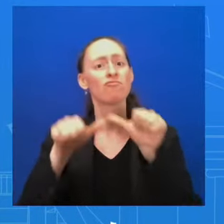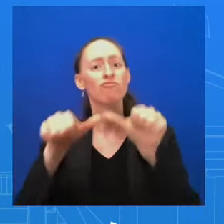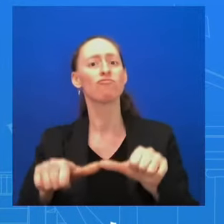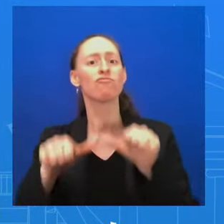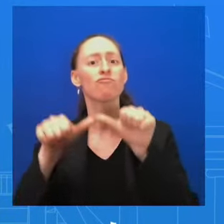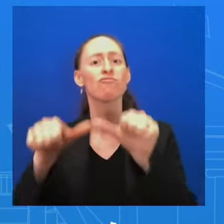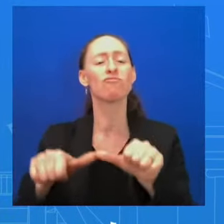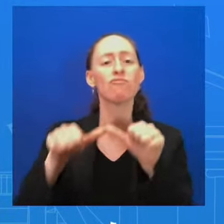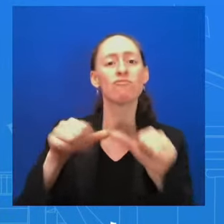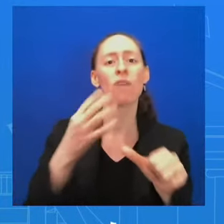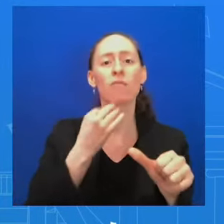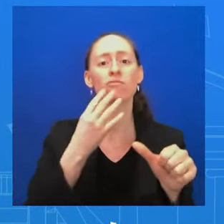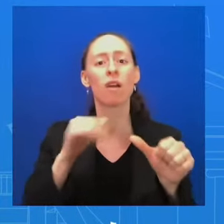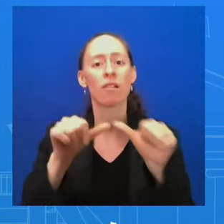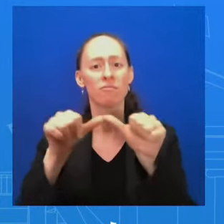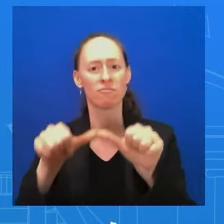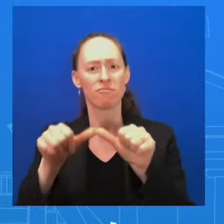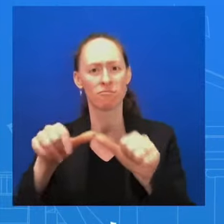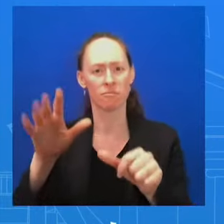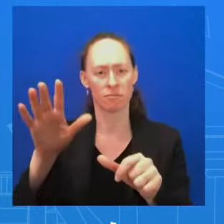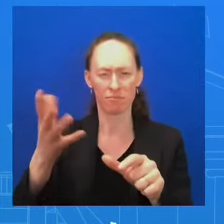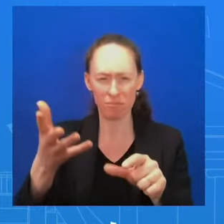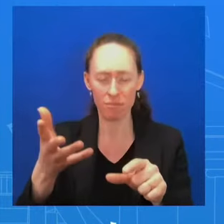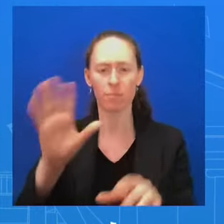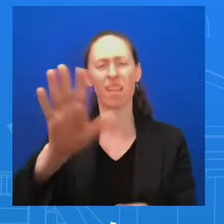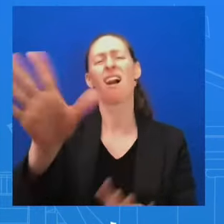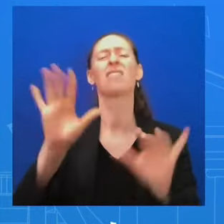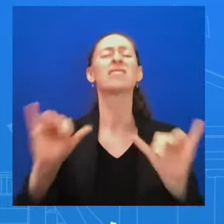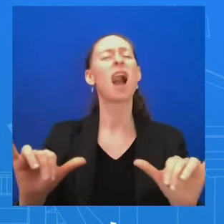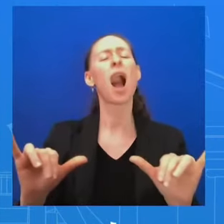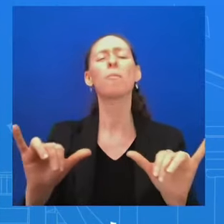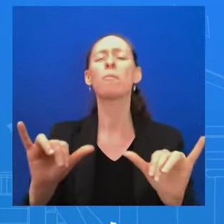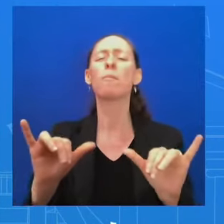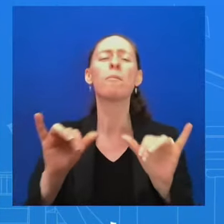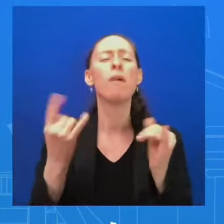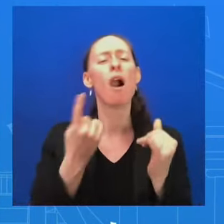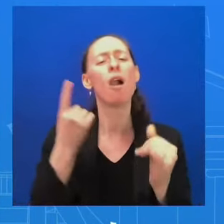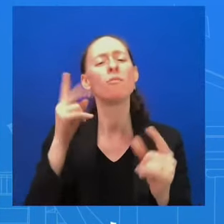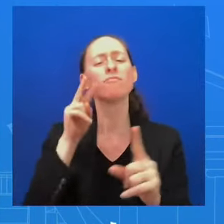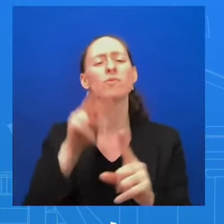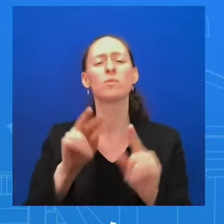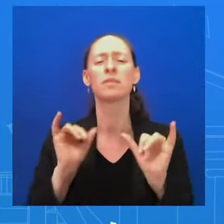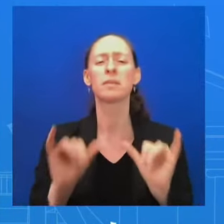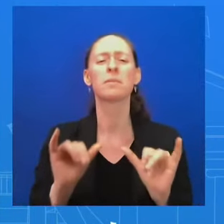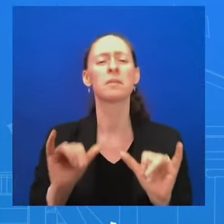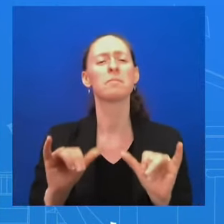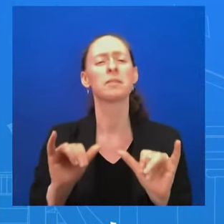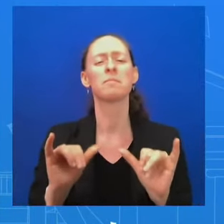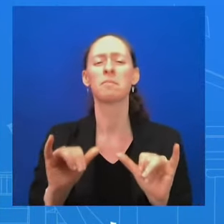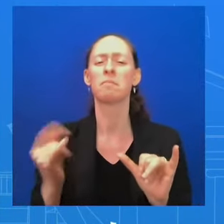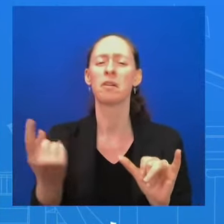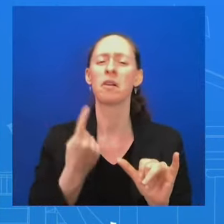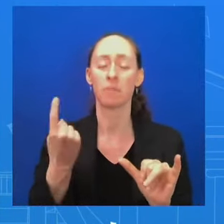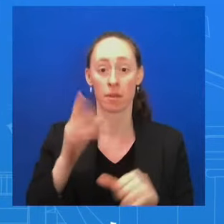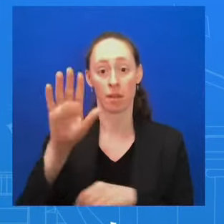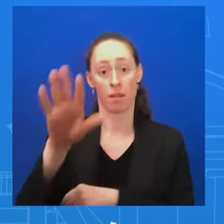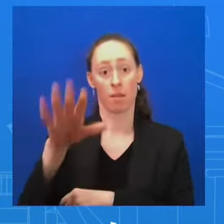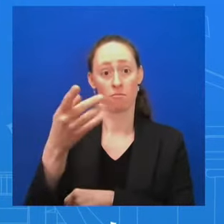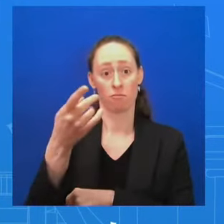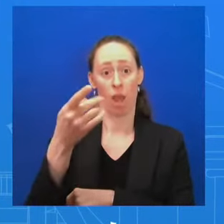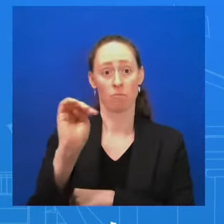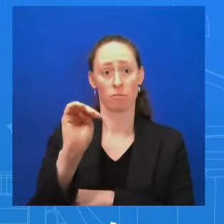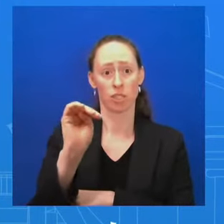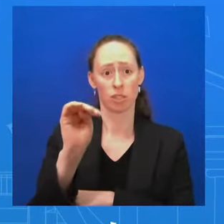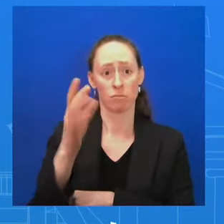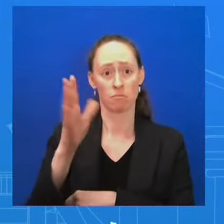And I can say unequivocally, and I don't think the Prime Minister would mind me saying here, but in the call today, the Prime Minister